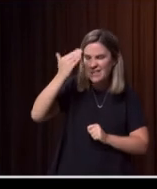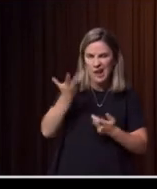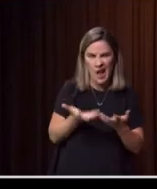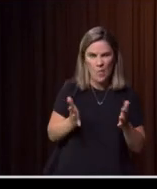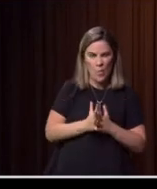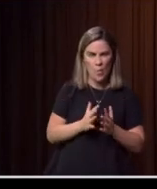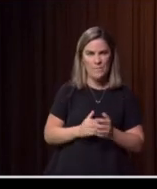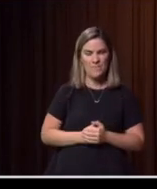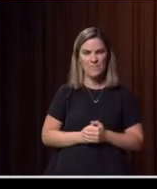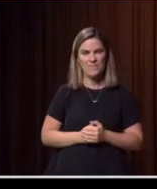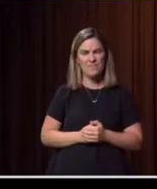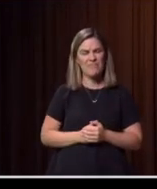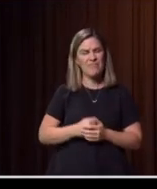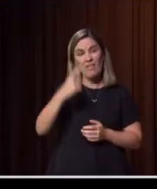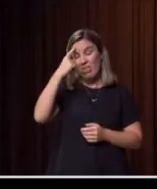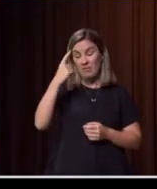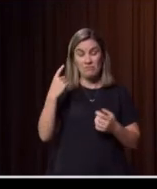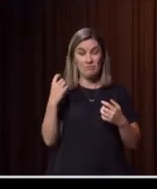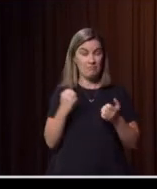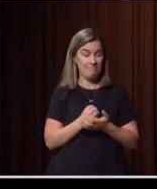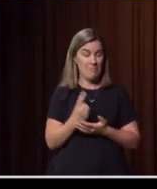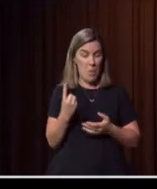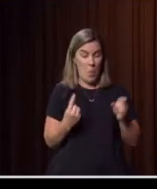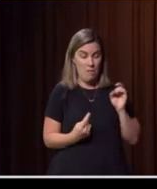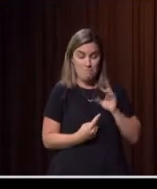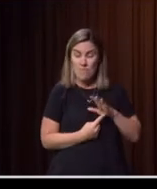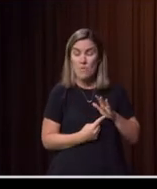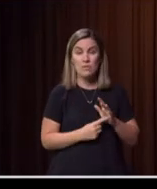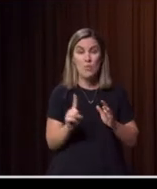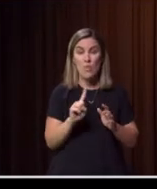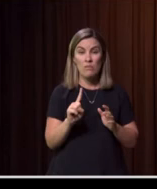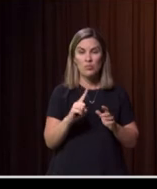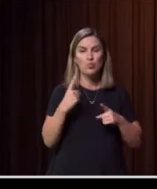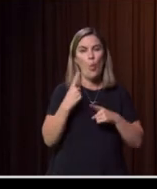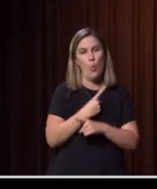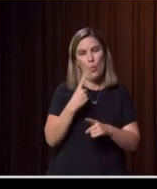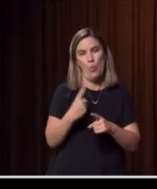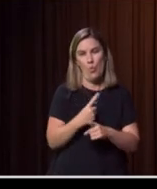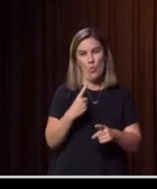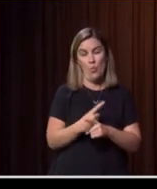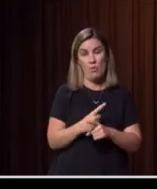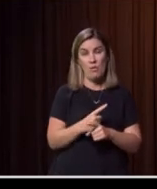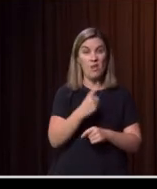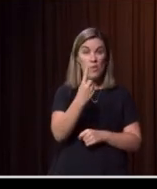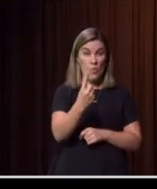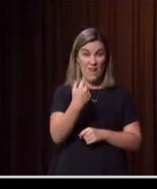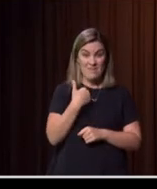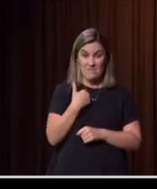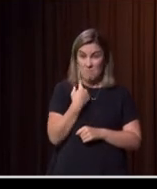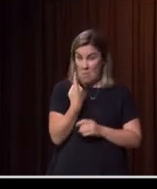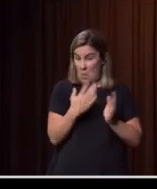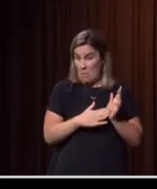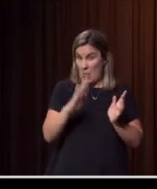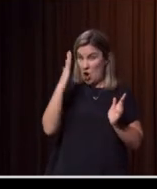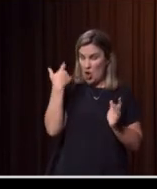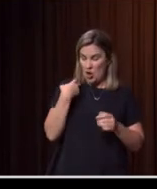fundamental to be able to talk and I'll, I'll, one of the most concerning conversations I had was only a matter of a month or so